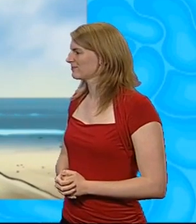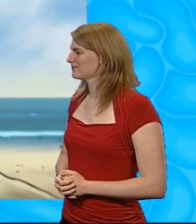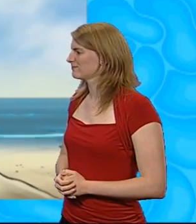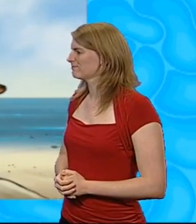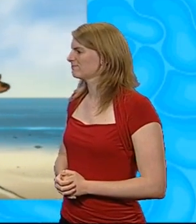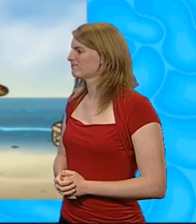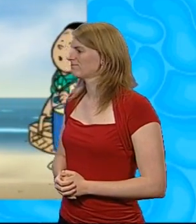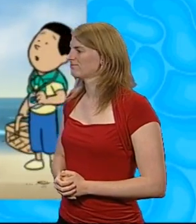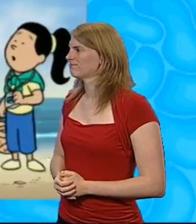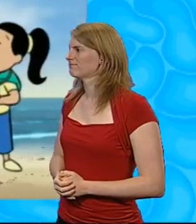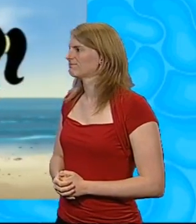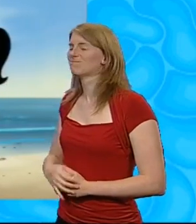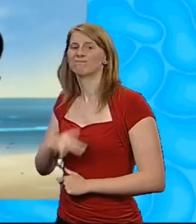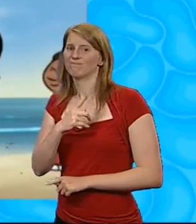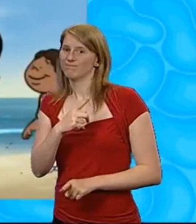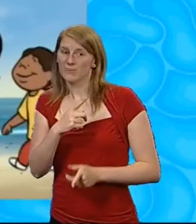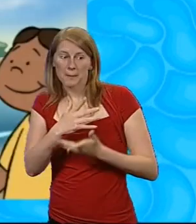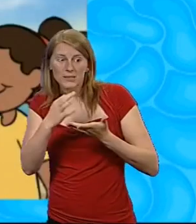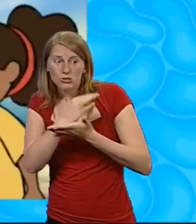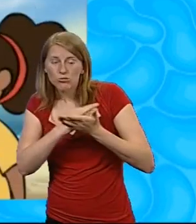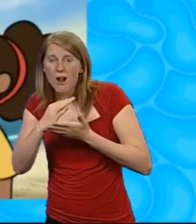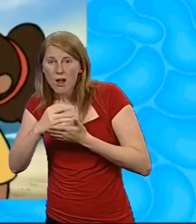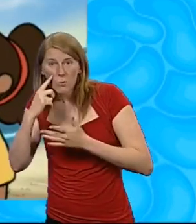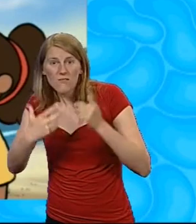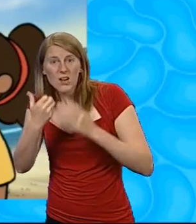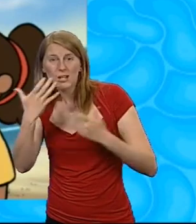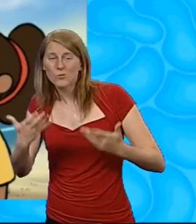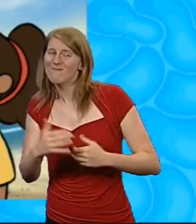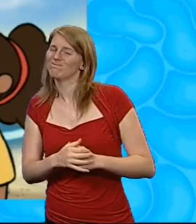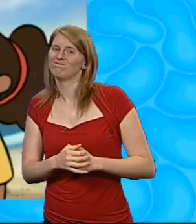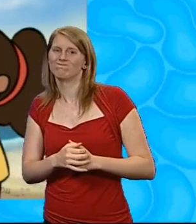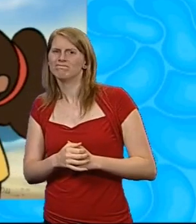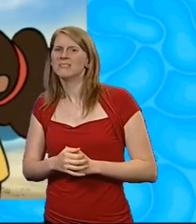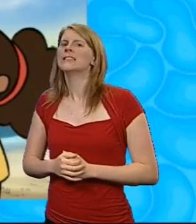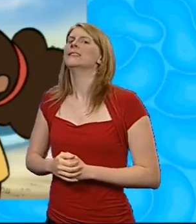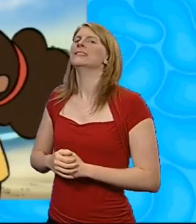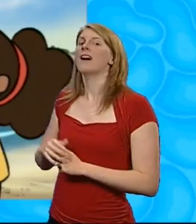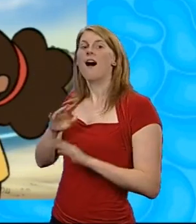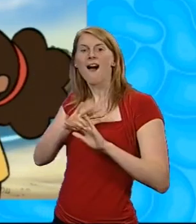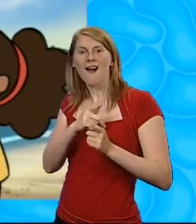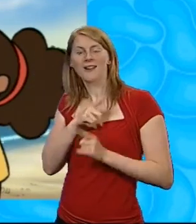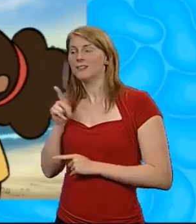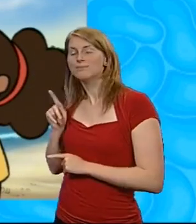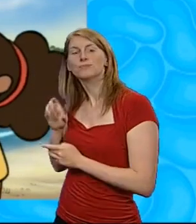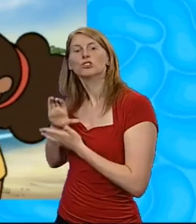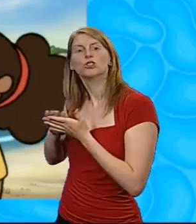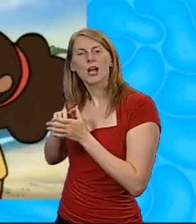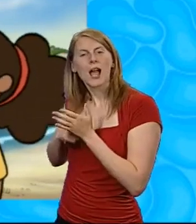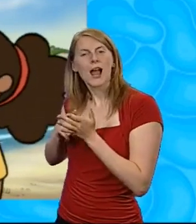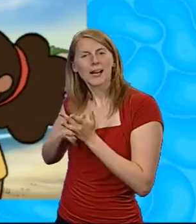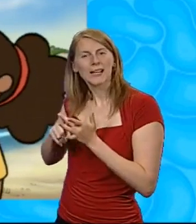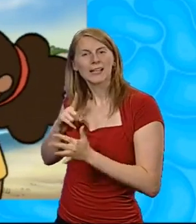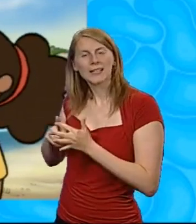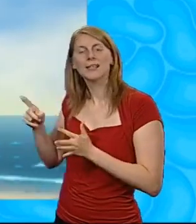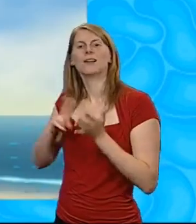I don't think you're going to find any big ones today, Jetta. Oh, hi, guys. Monique, this is Charlie and Baz. And, boys, this is my